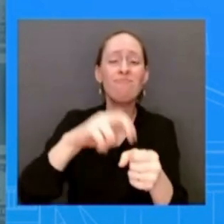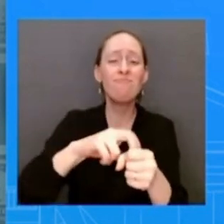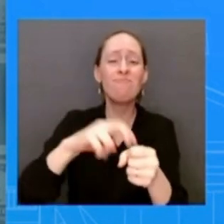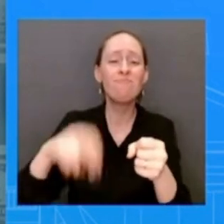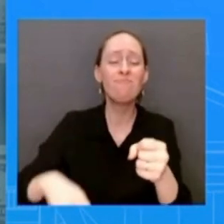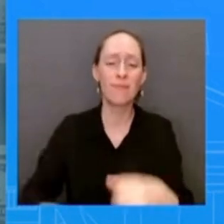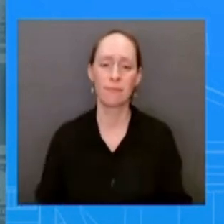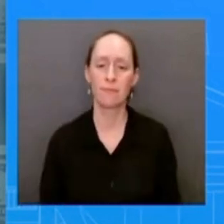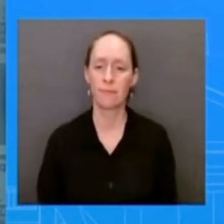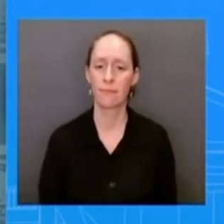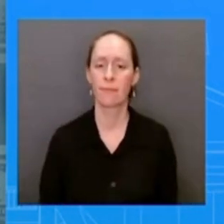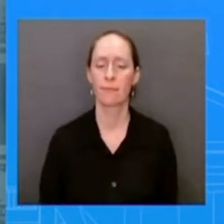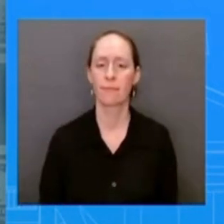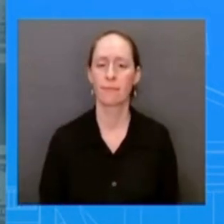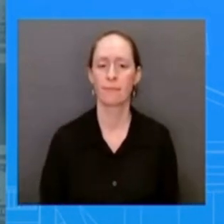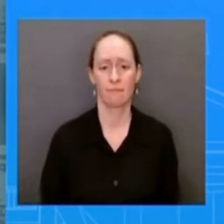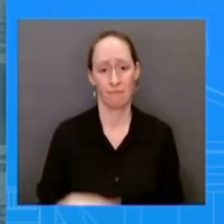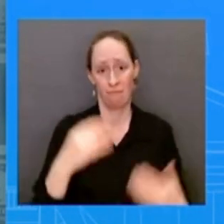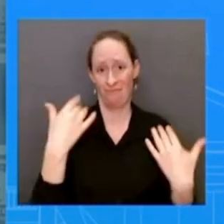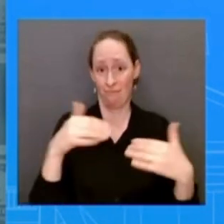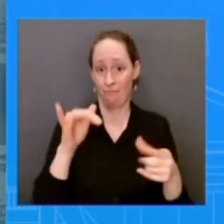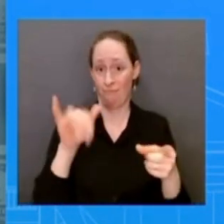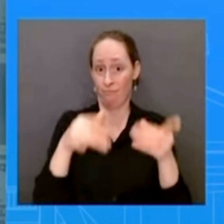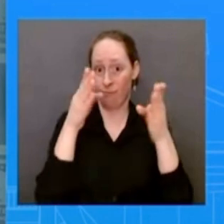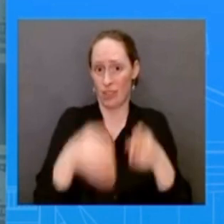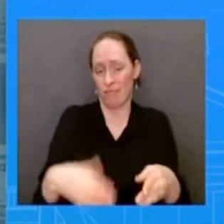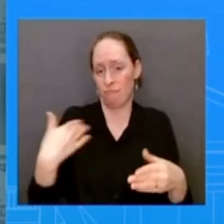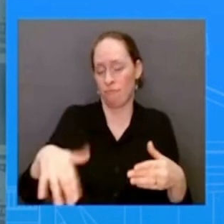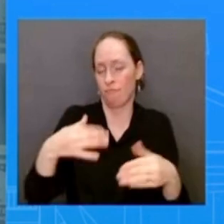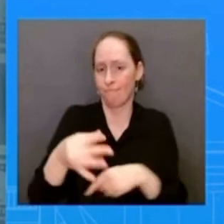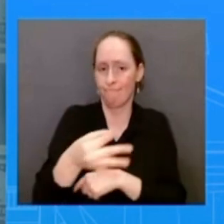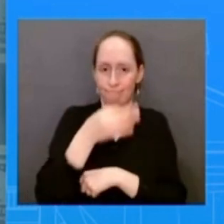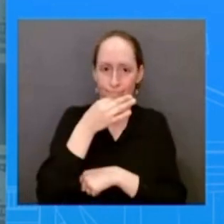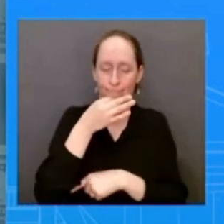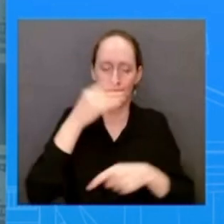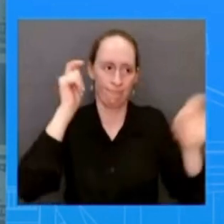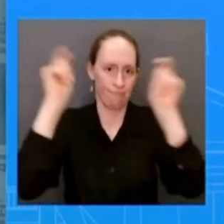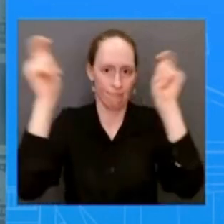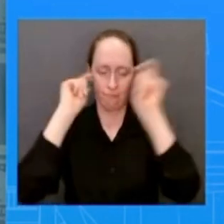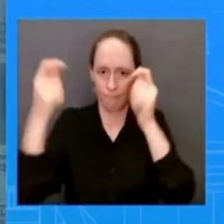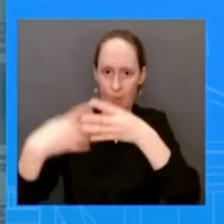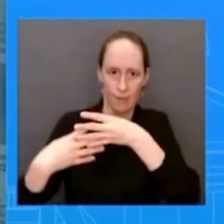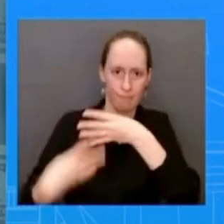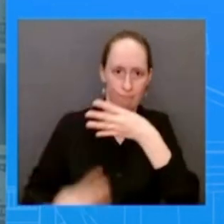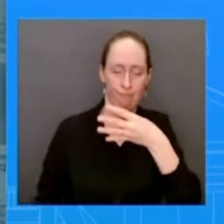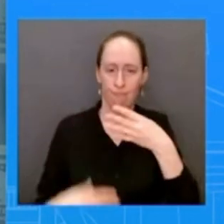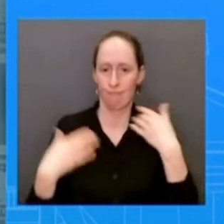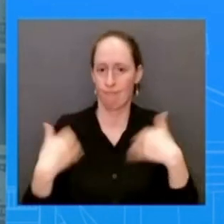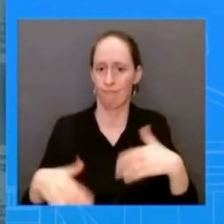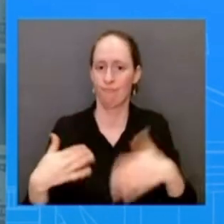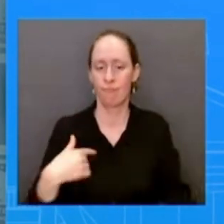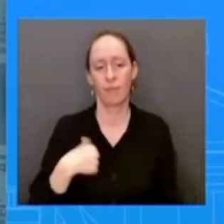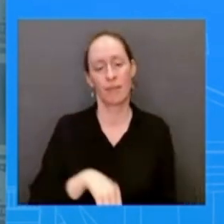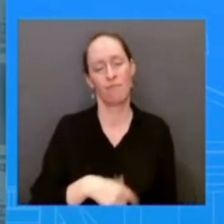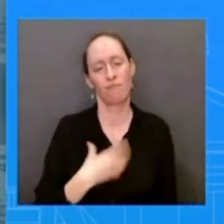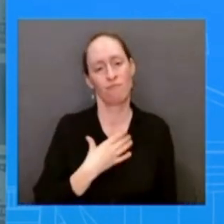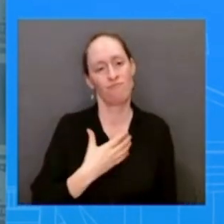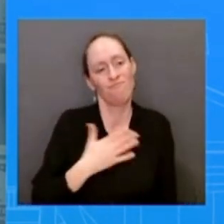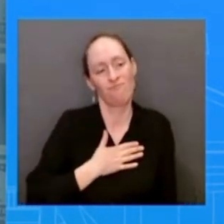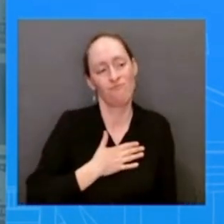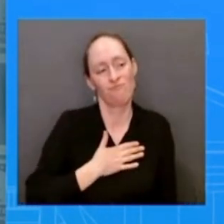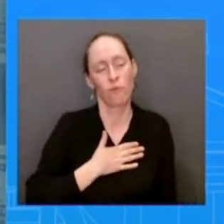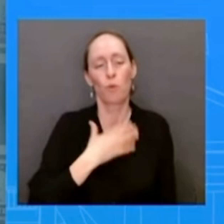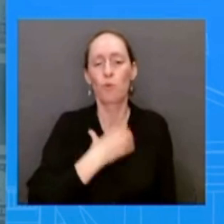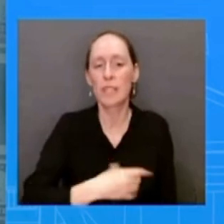is one of a kind and we are sadly going to miss remy and we wish her the best and there's truly truly no no better colleague